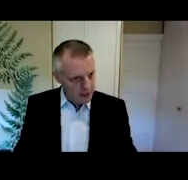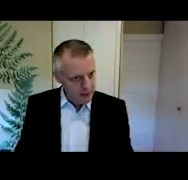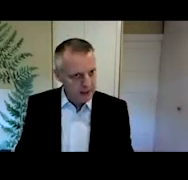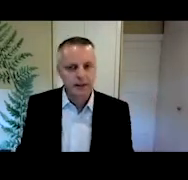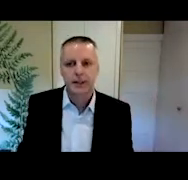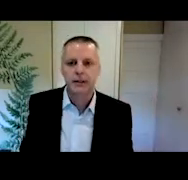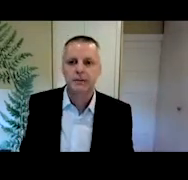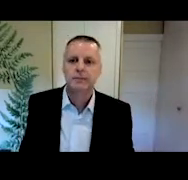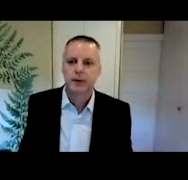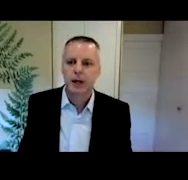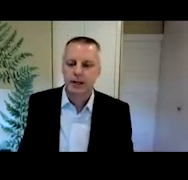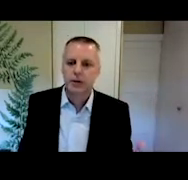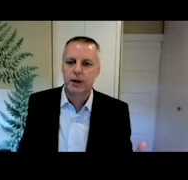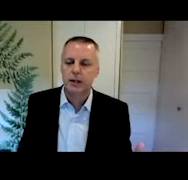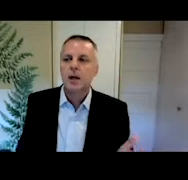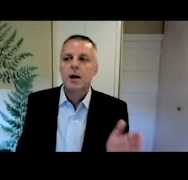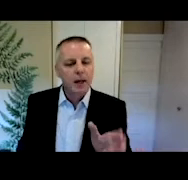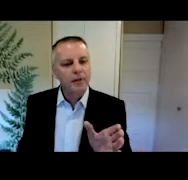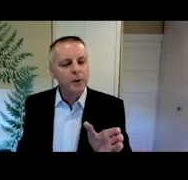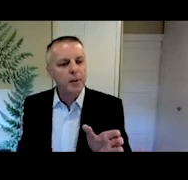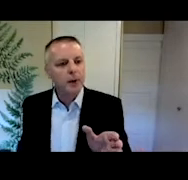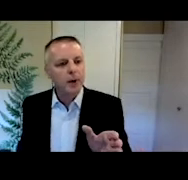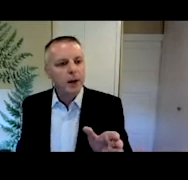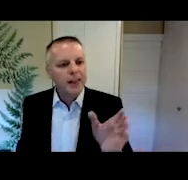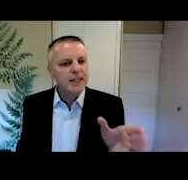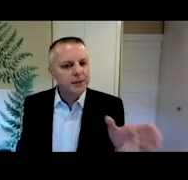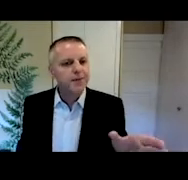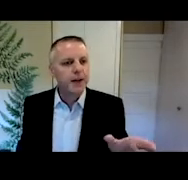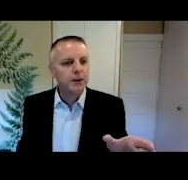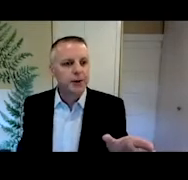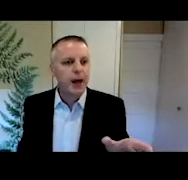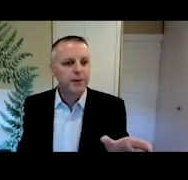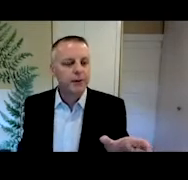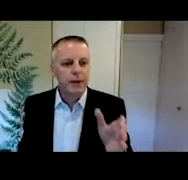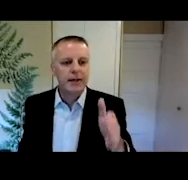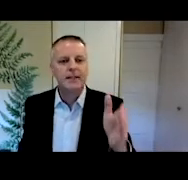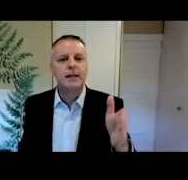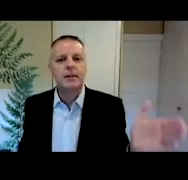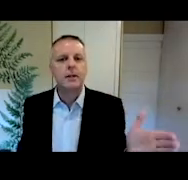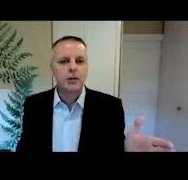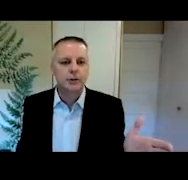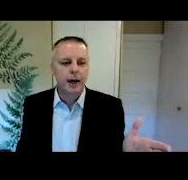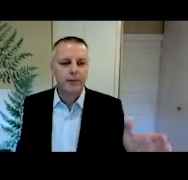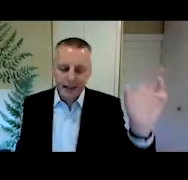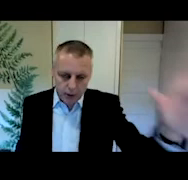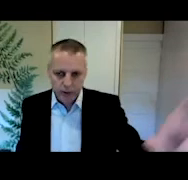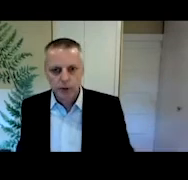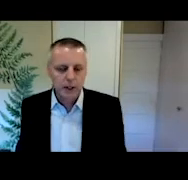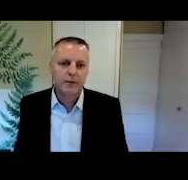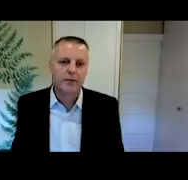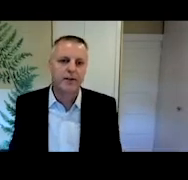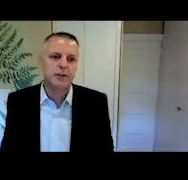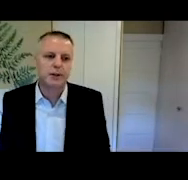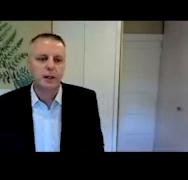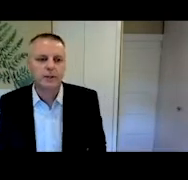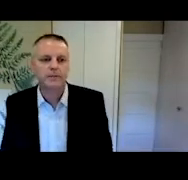It's all nice and clean. Okay. That's great. But you have to remember that's the final draft. Okay. That's not the initial draft. That's gone through